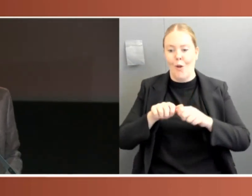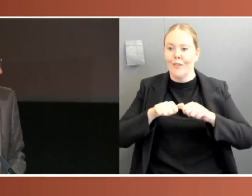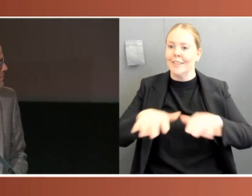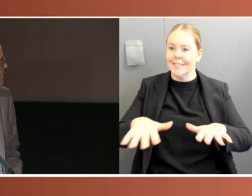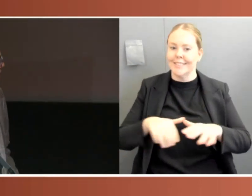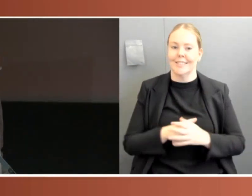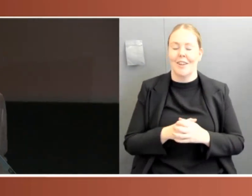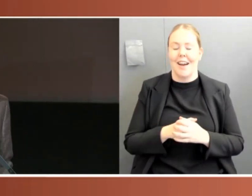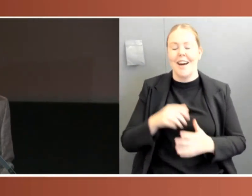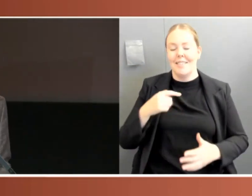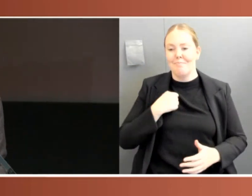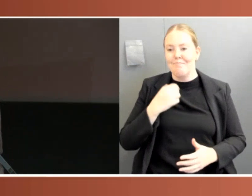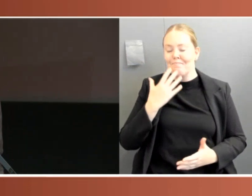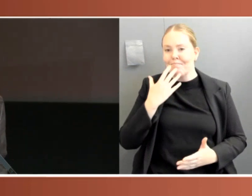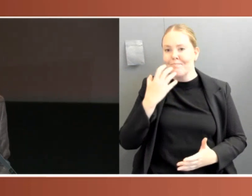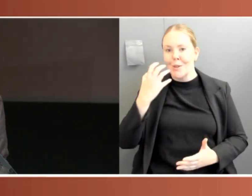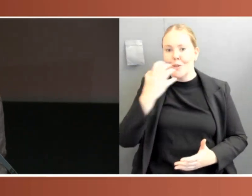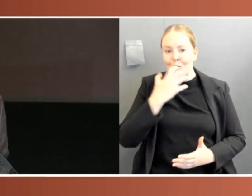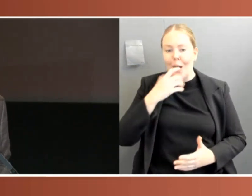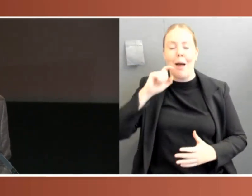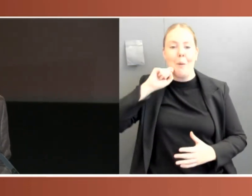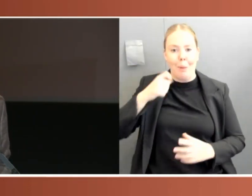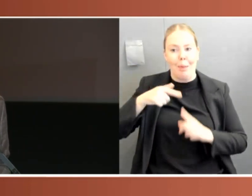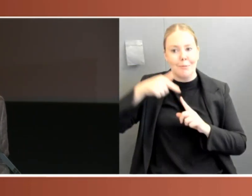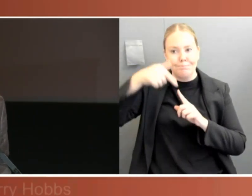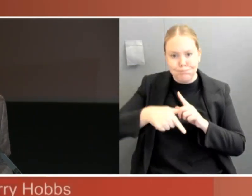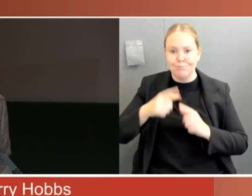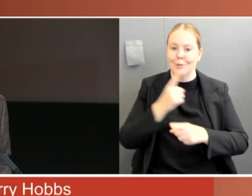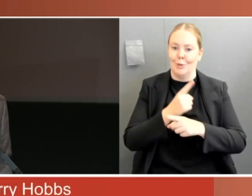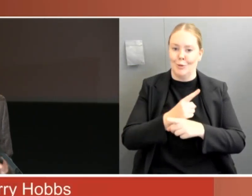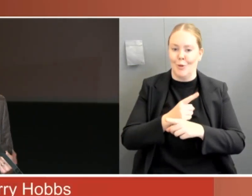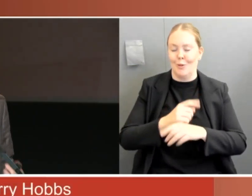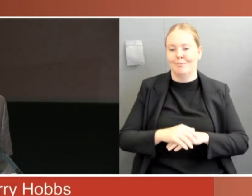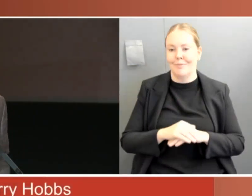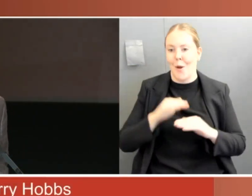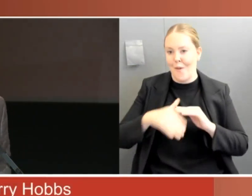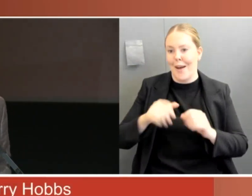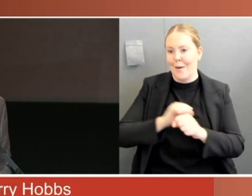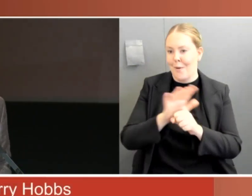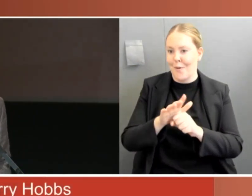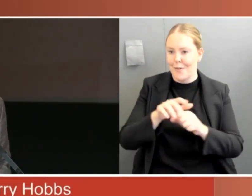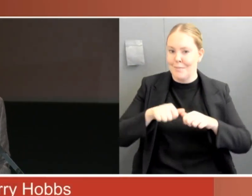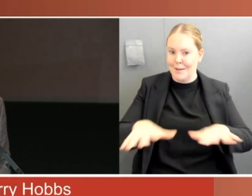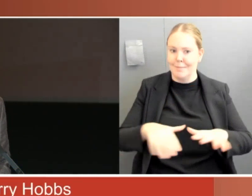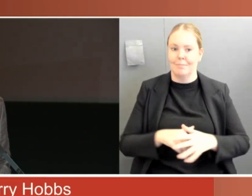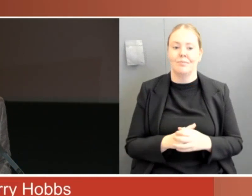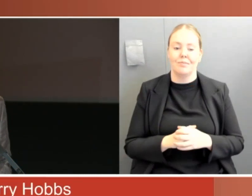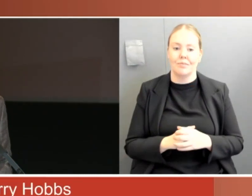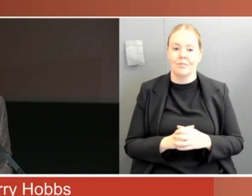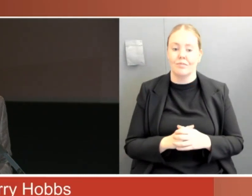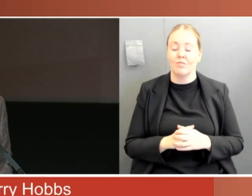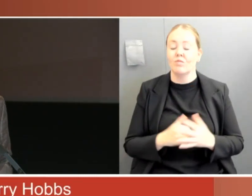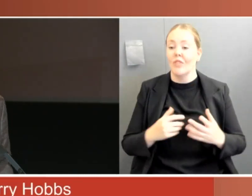We will go into some quite fine detail here. The first point to say is that on the criterion that Parliament should meet regularly,